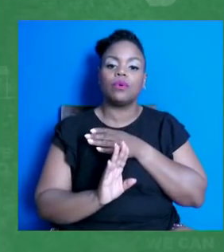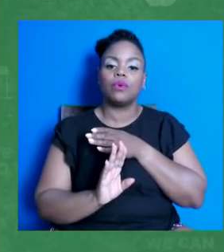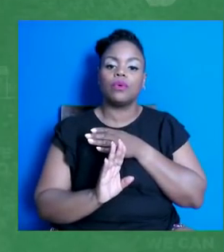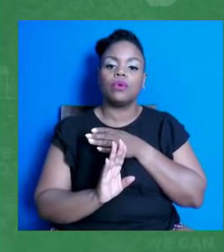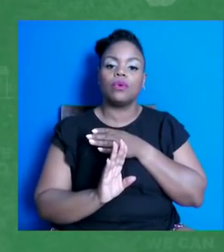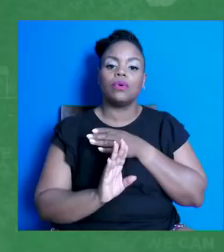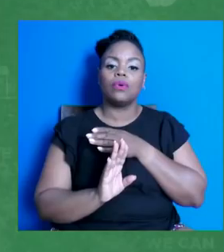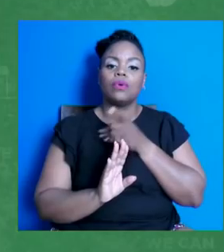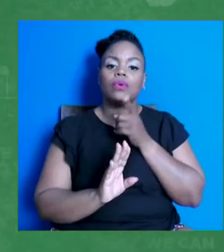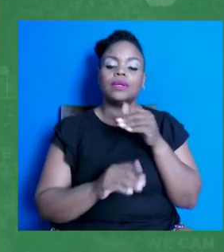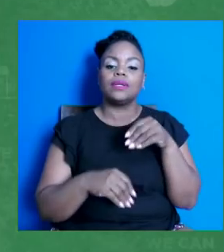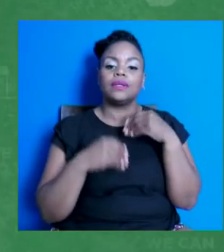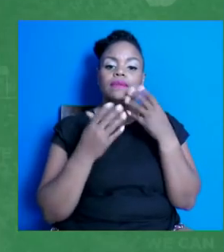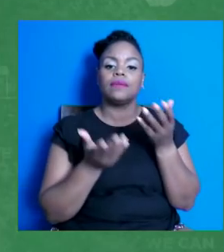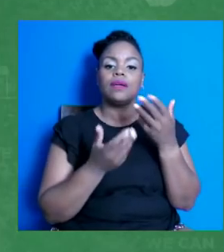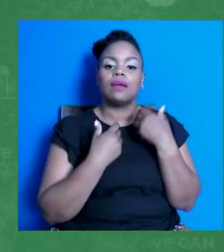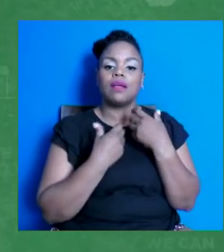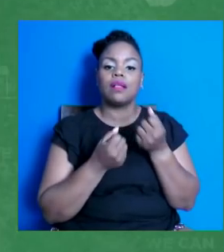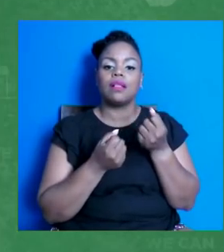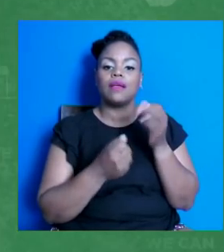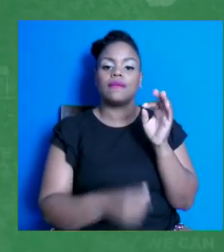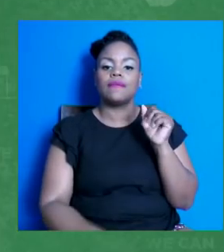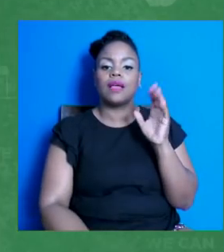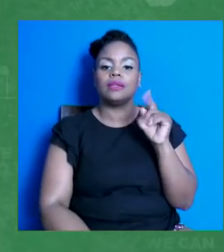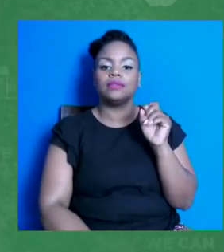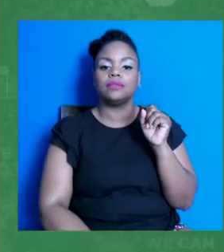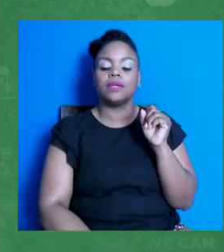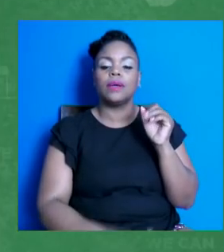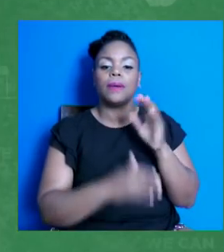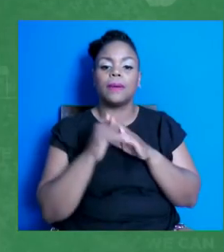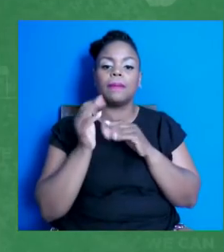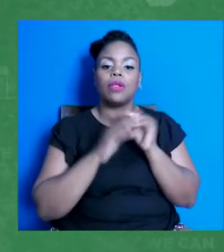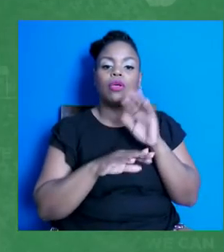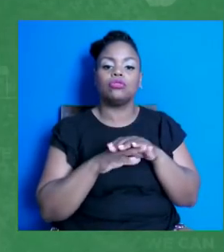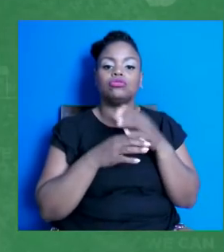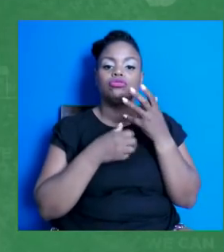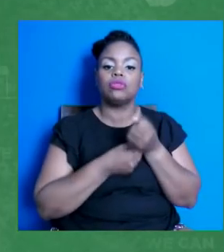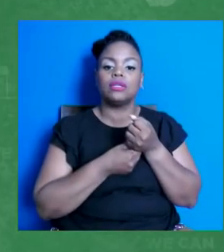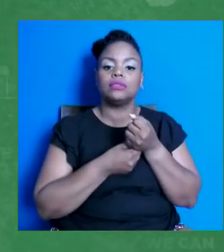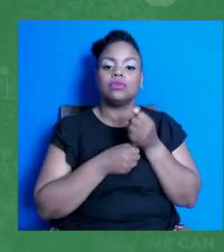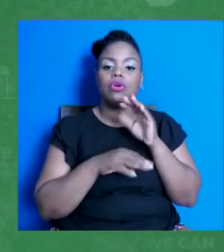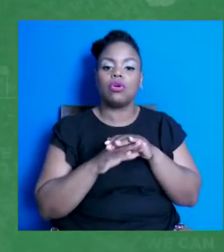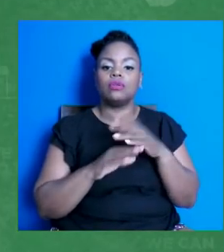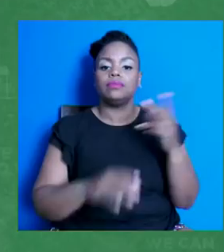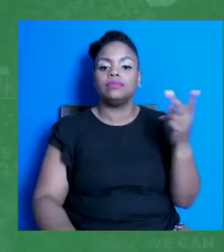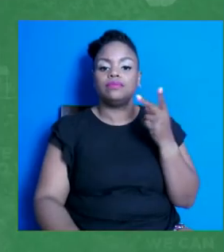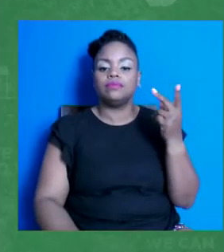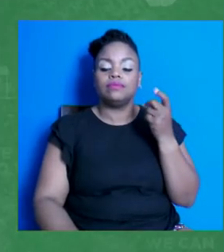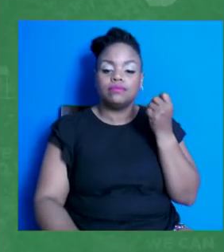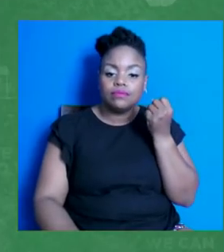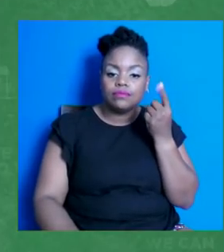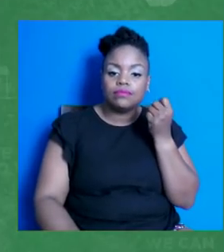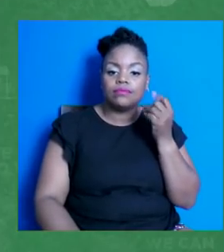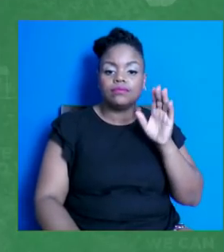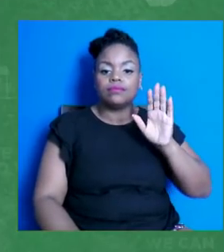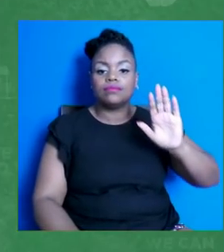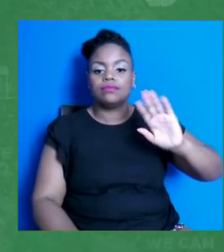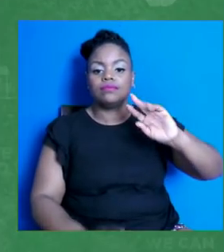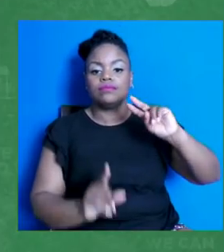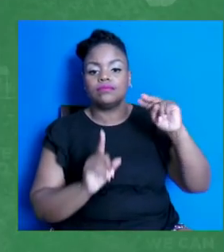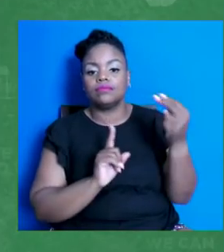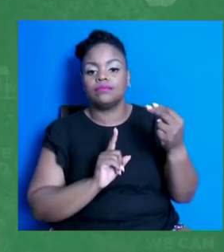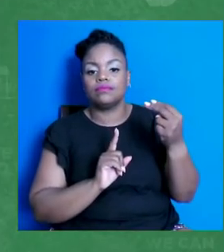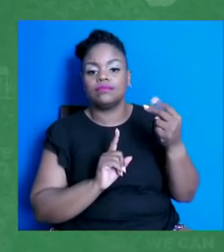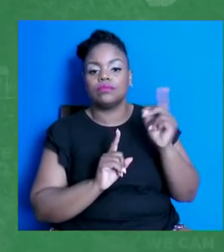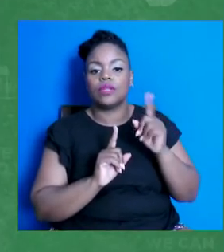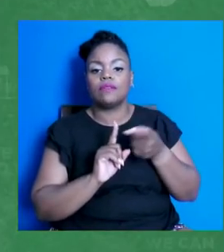to get vaccinated, we want to build on the trust that's already existing and understand where they where they are coming from. This means that we should always be asking people